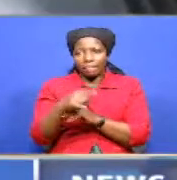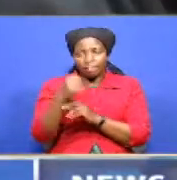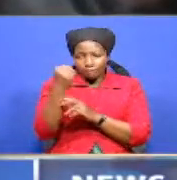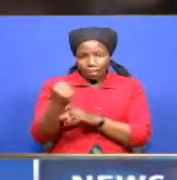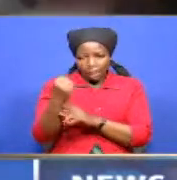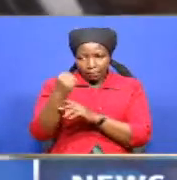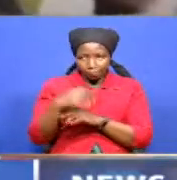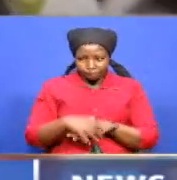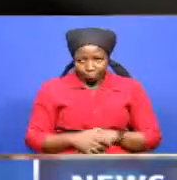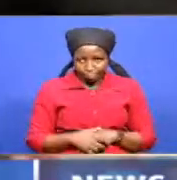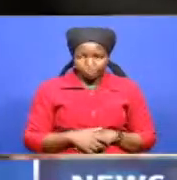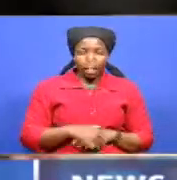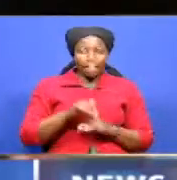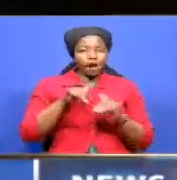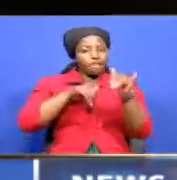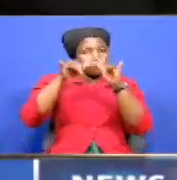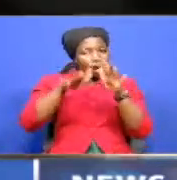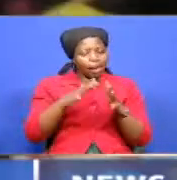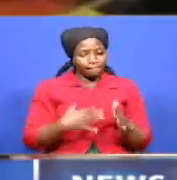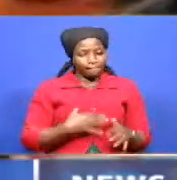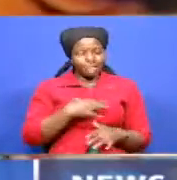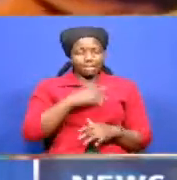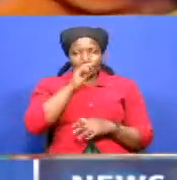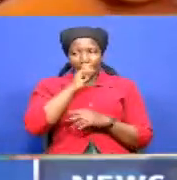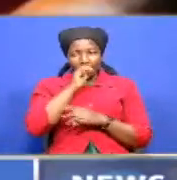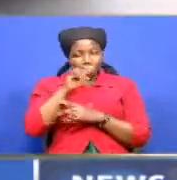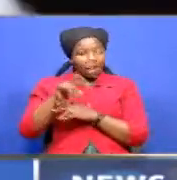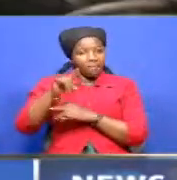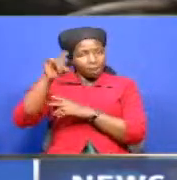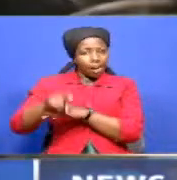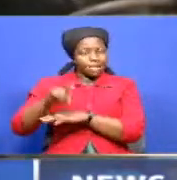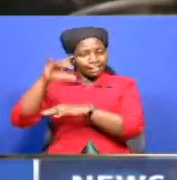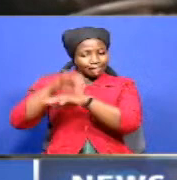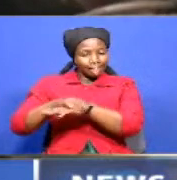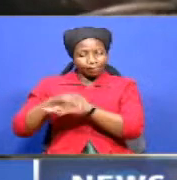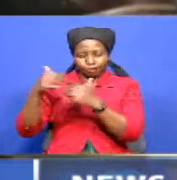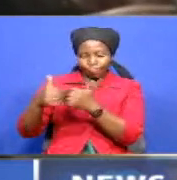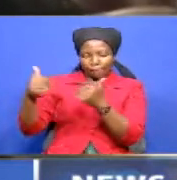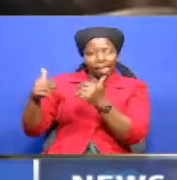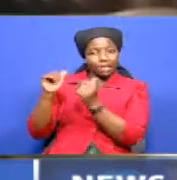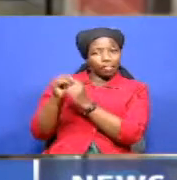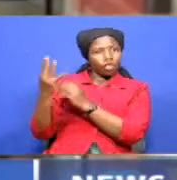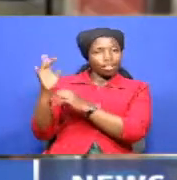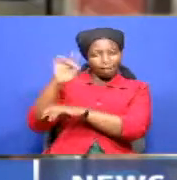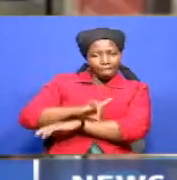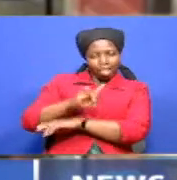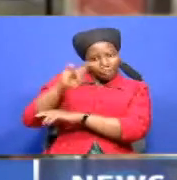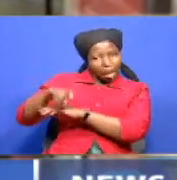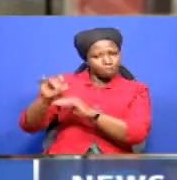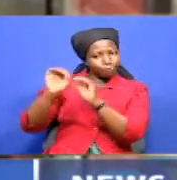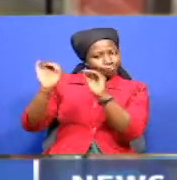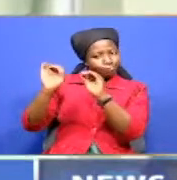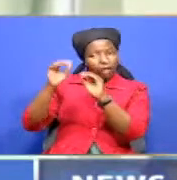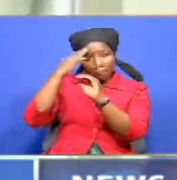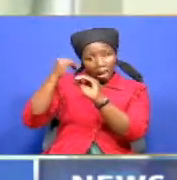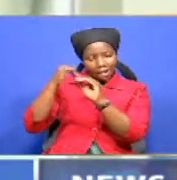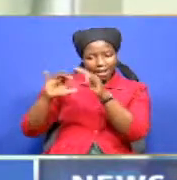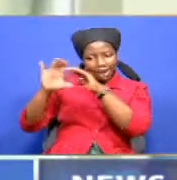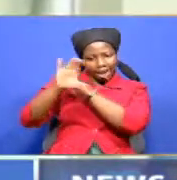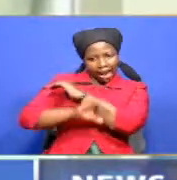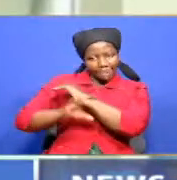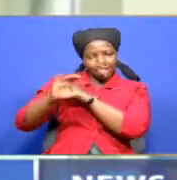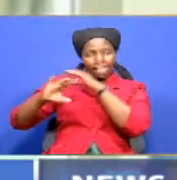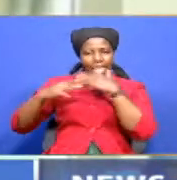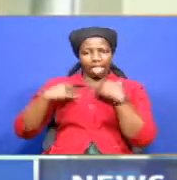foreigners visiting Tanzania will no longer be subjected to mandatory 14-day quarantine that is according to the country's health ministry. The new